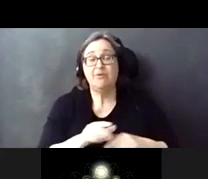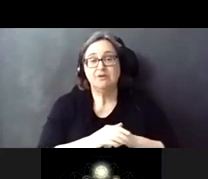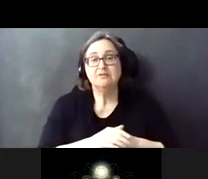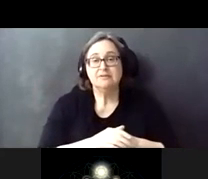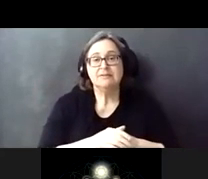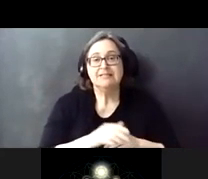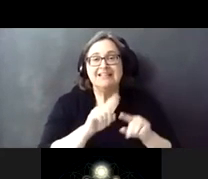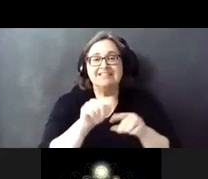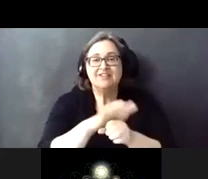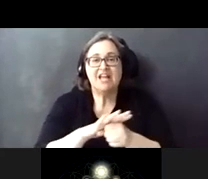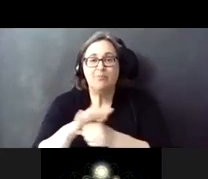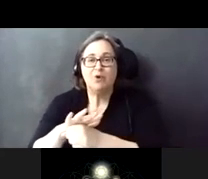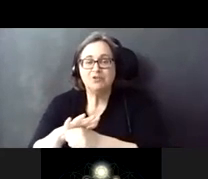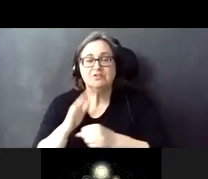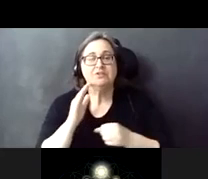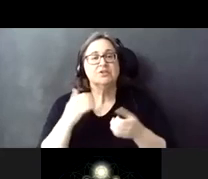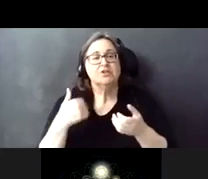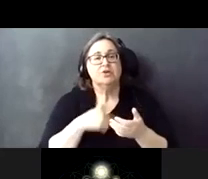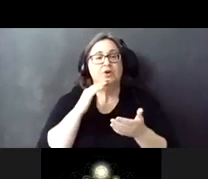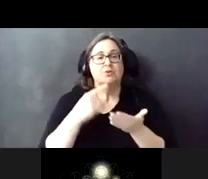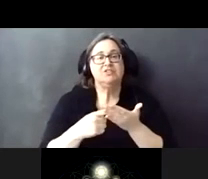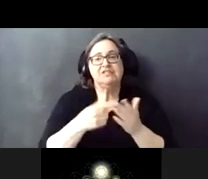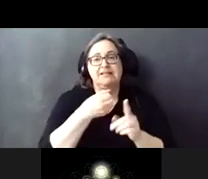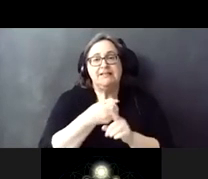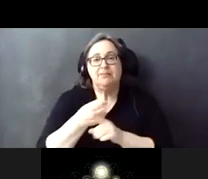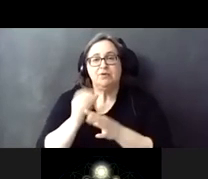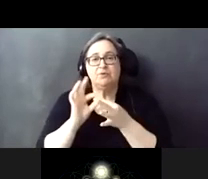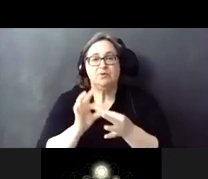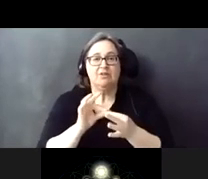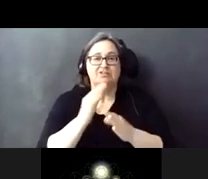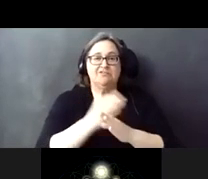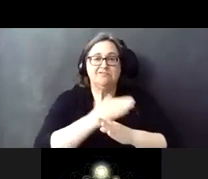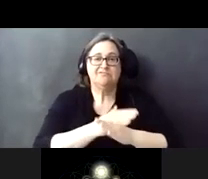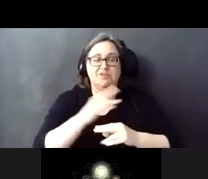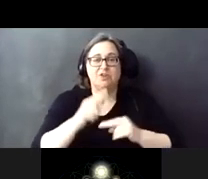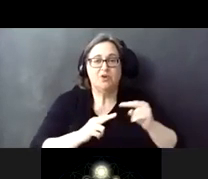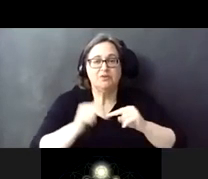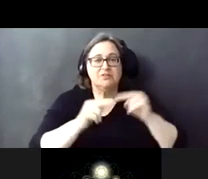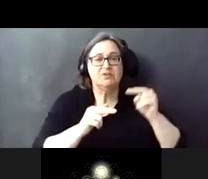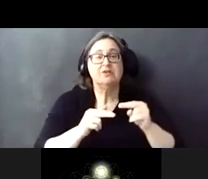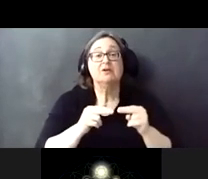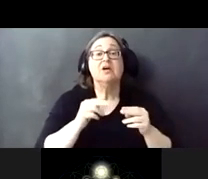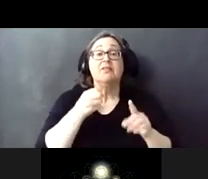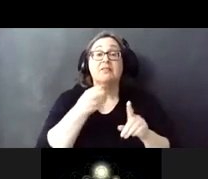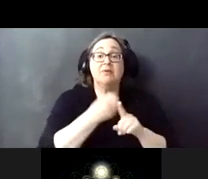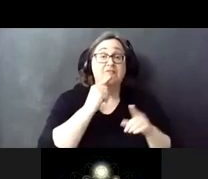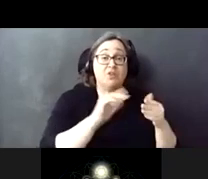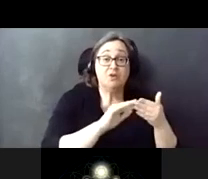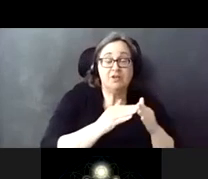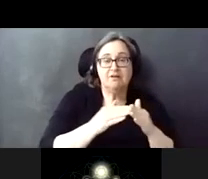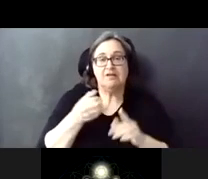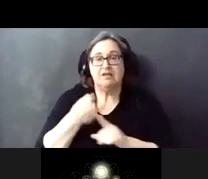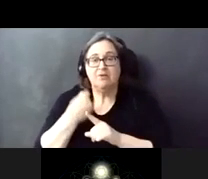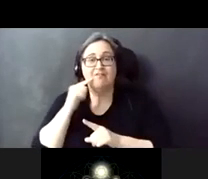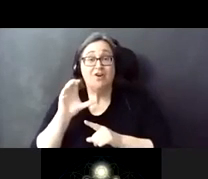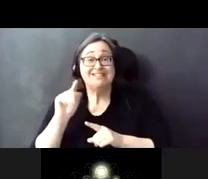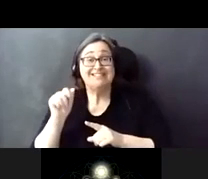the neighborhoods. We'll be talking about the impacts associated with that construction, both to the community and then also to CTA